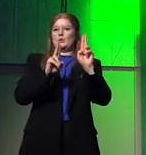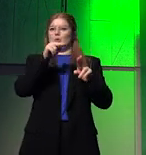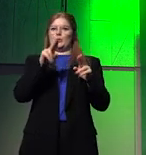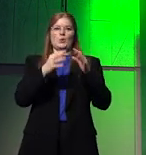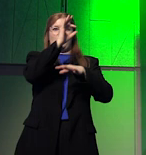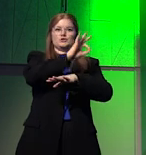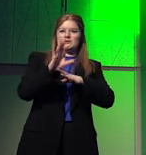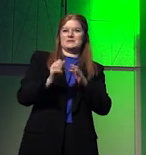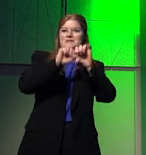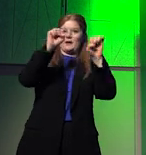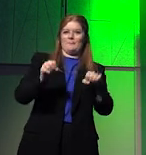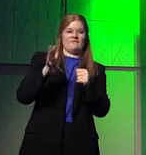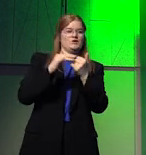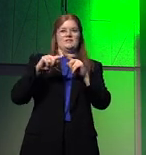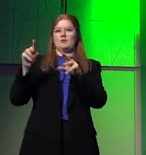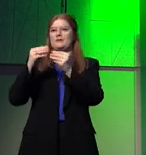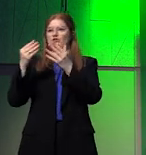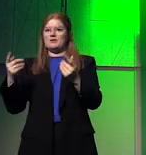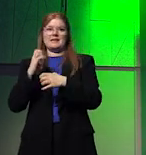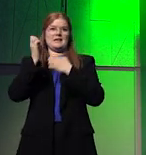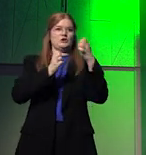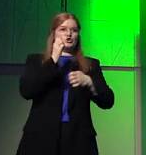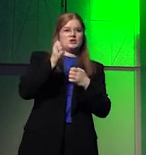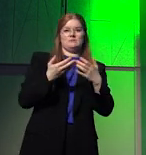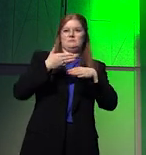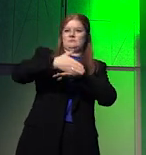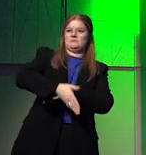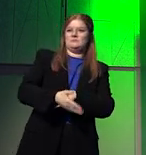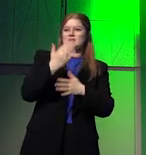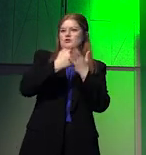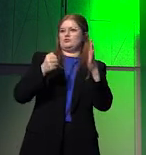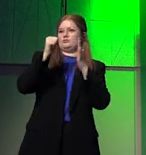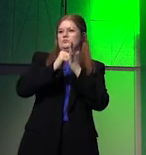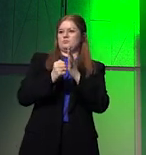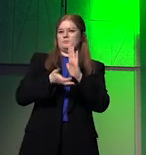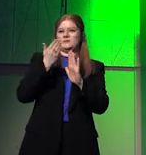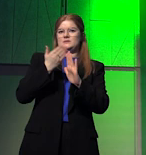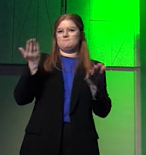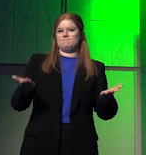architectures for material and energy intensive infrastructures.